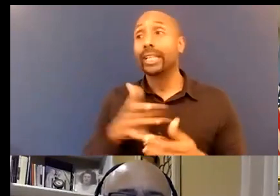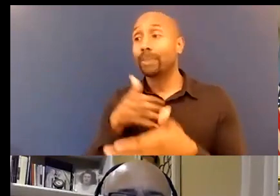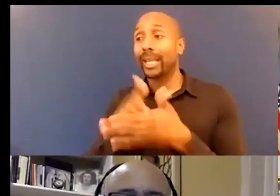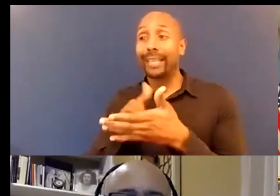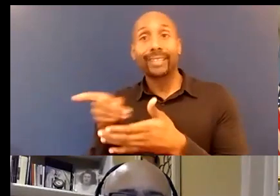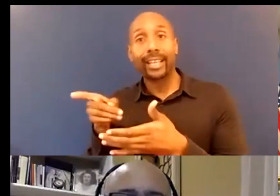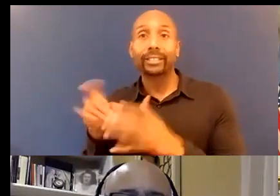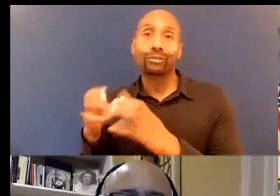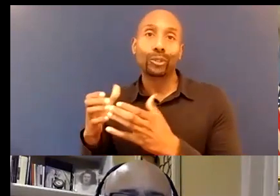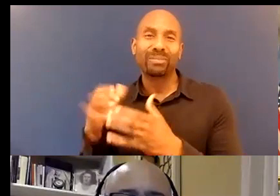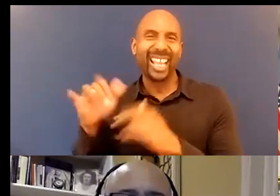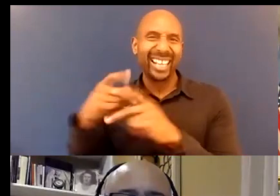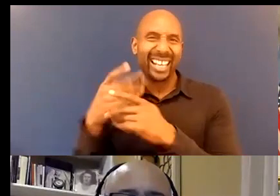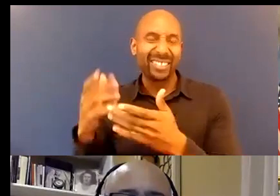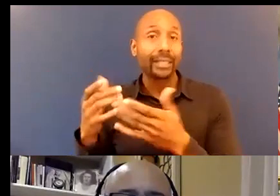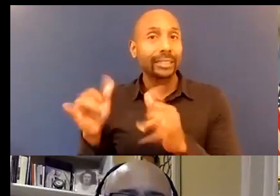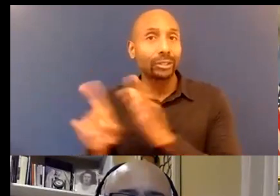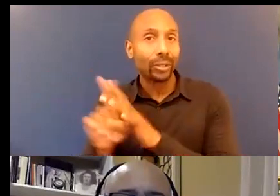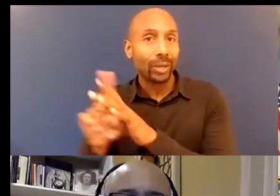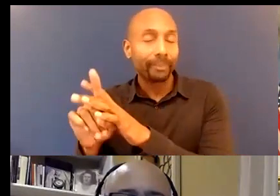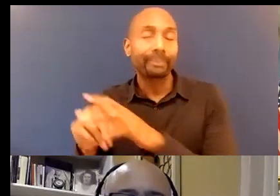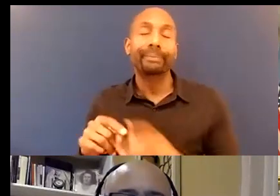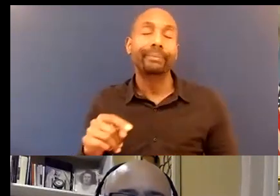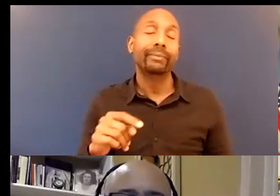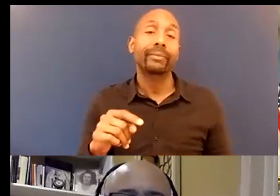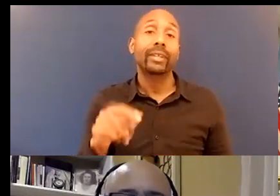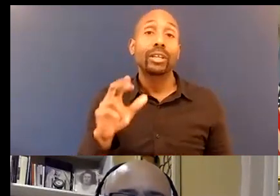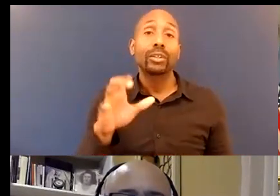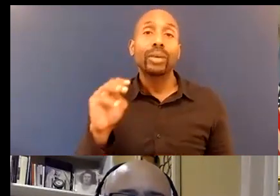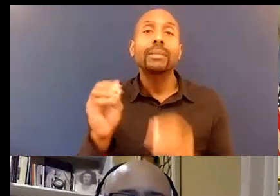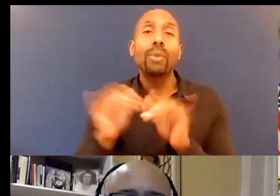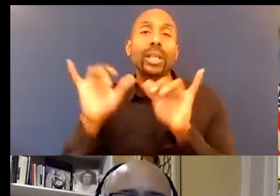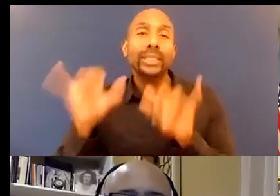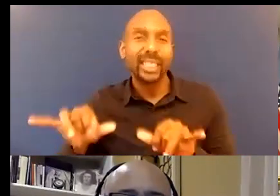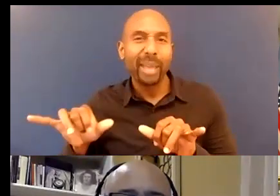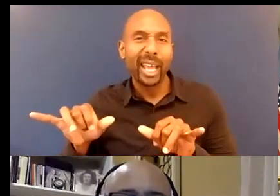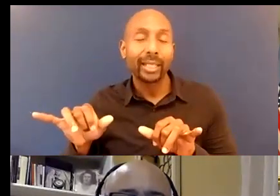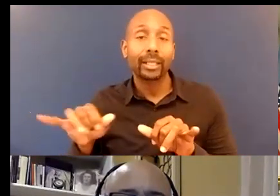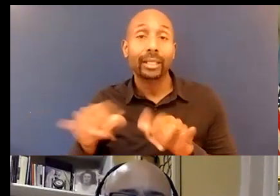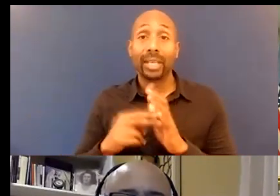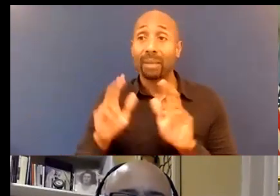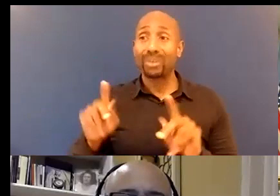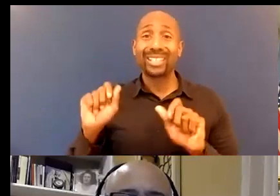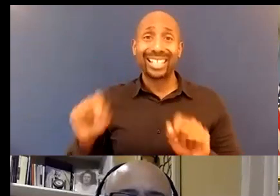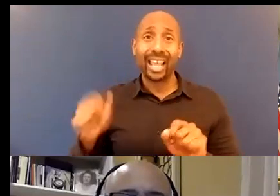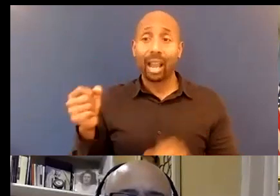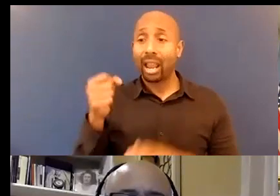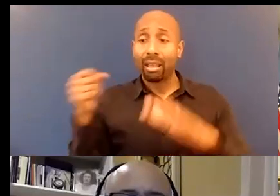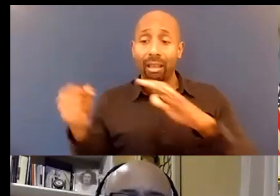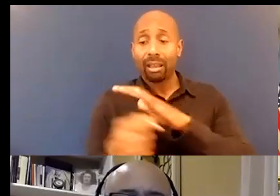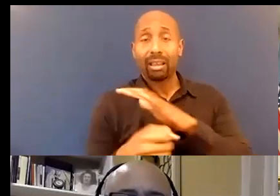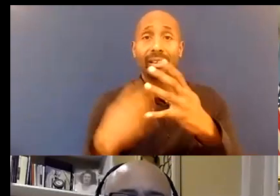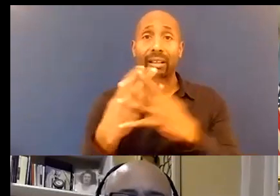says um that someone can spend 20 years in prison because he attempted to steal hedge clippers